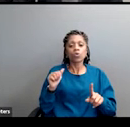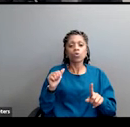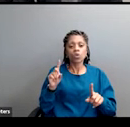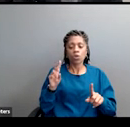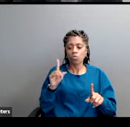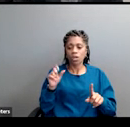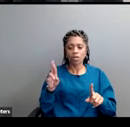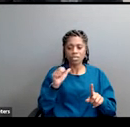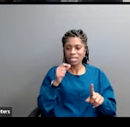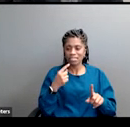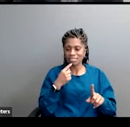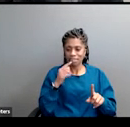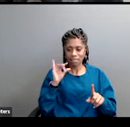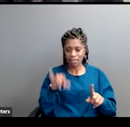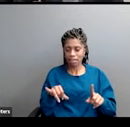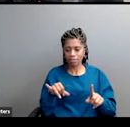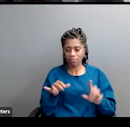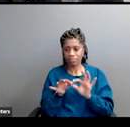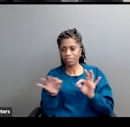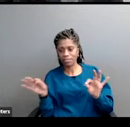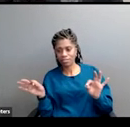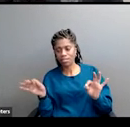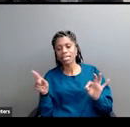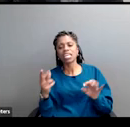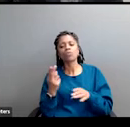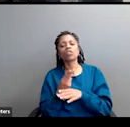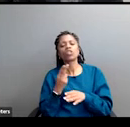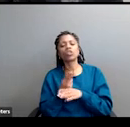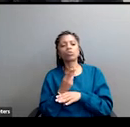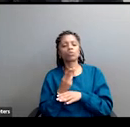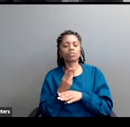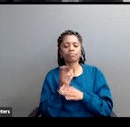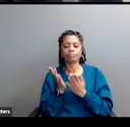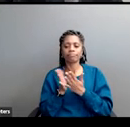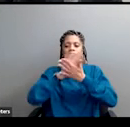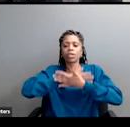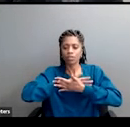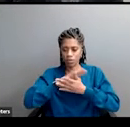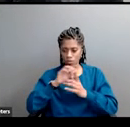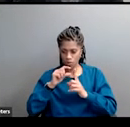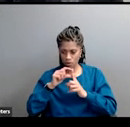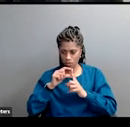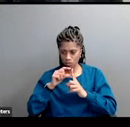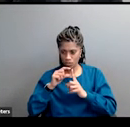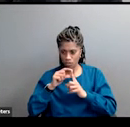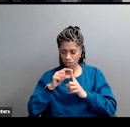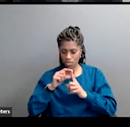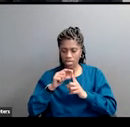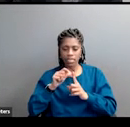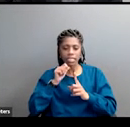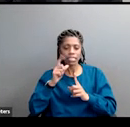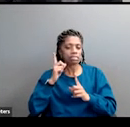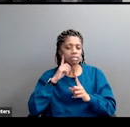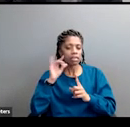would dog whistle. He would use coded terms that on their surface, didn't reference race at